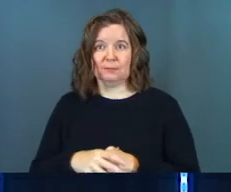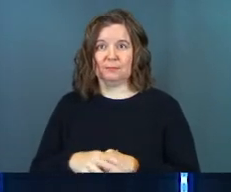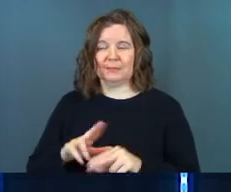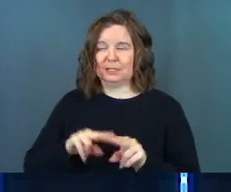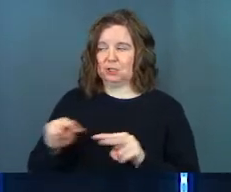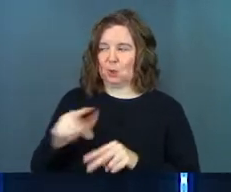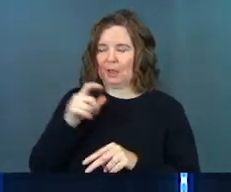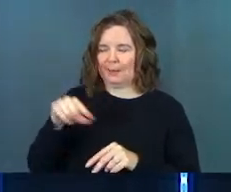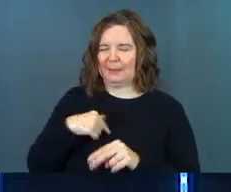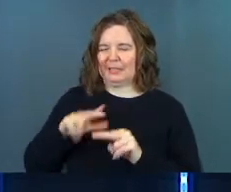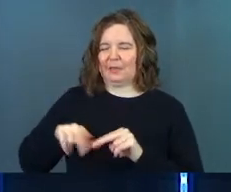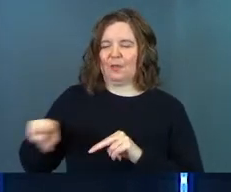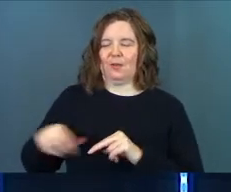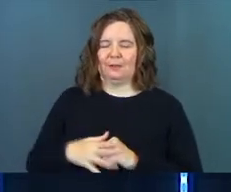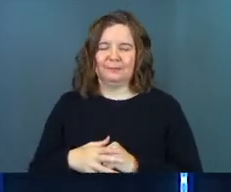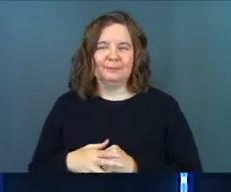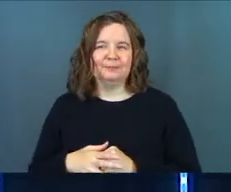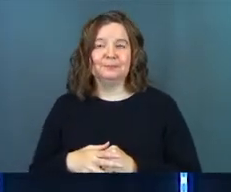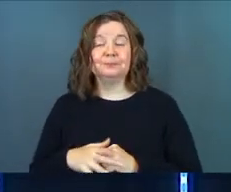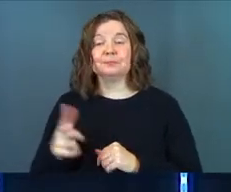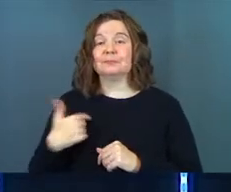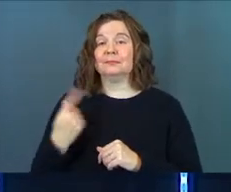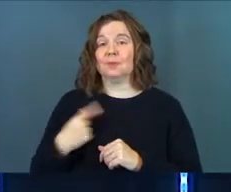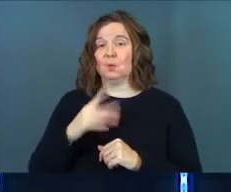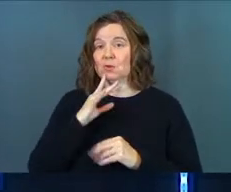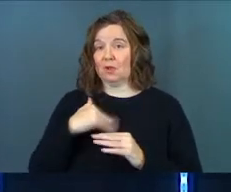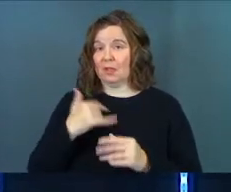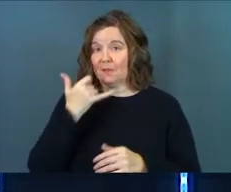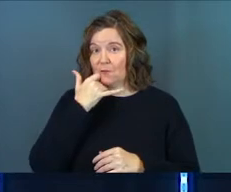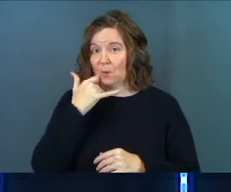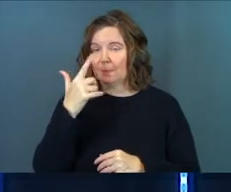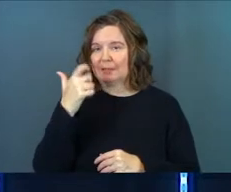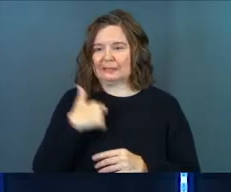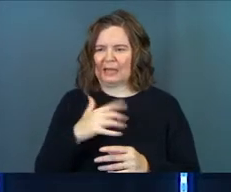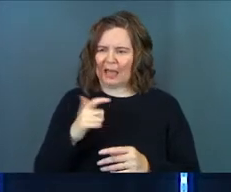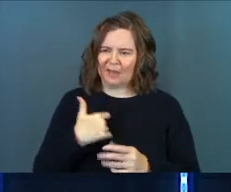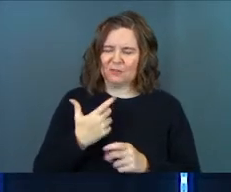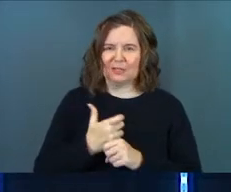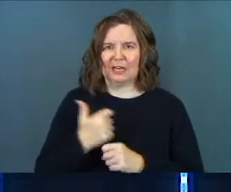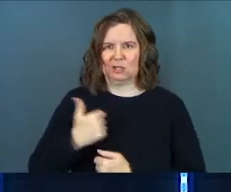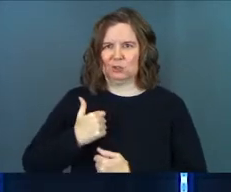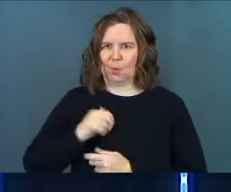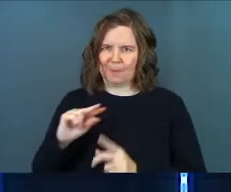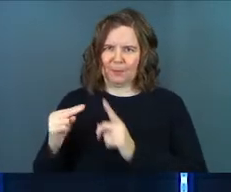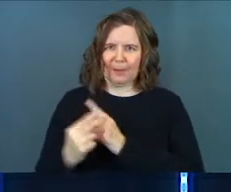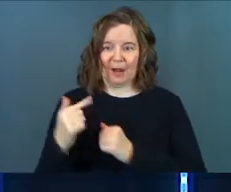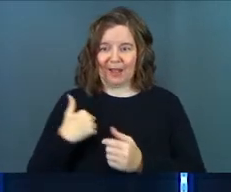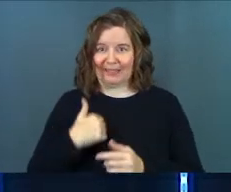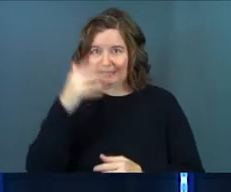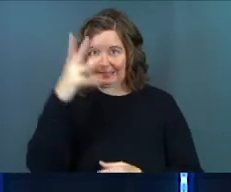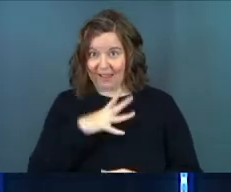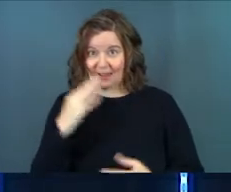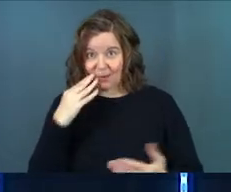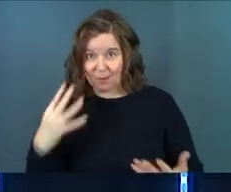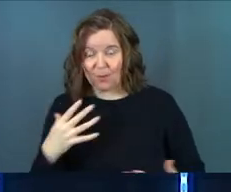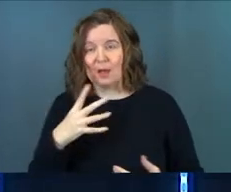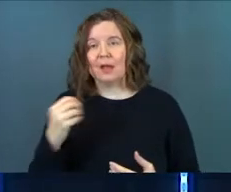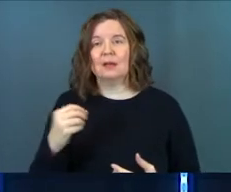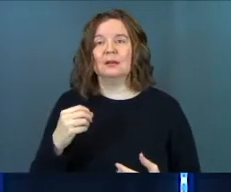our church. He's sitting right over there. Don't look at him, but he's sitting right over there. And he and I were talking on the phone this week because I'm like, I got to get a soldier's perspective on this guy, you